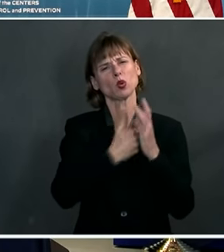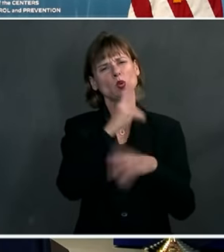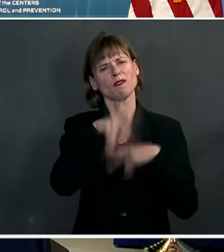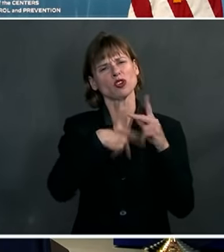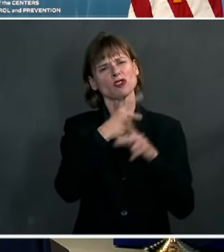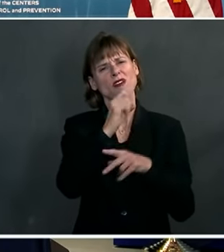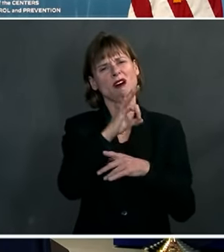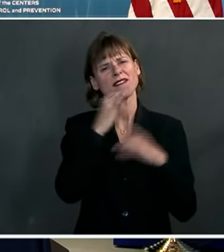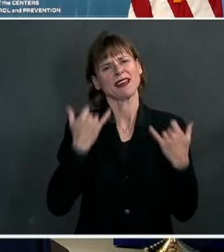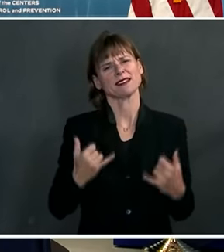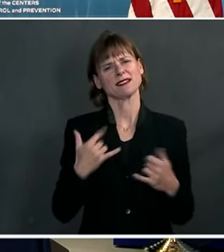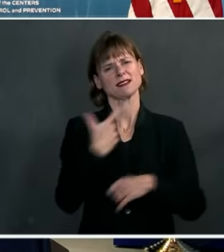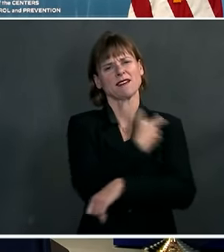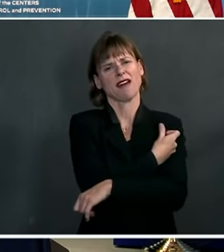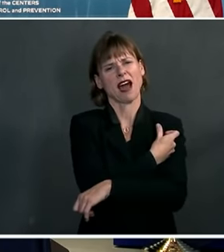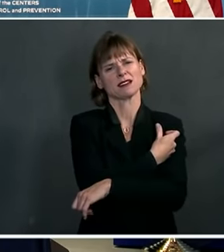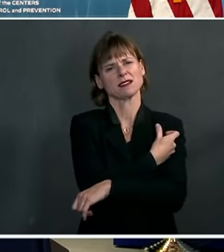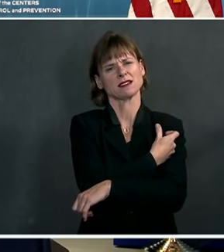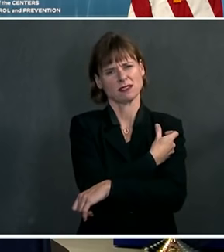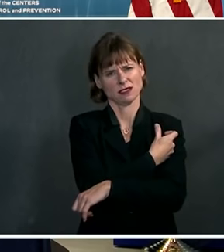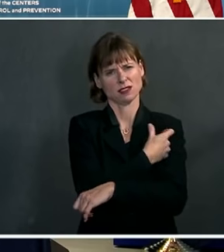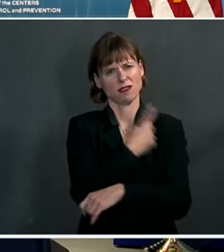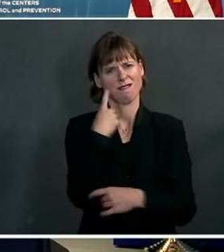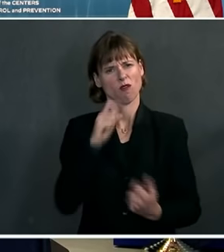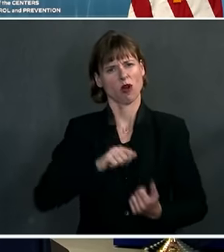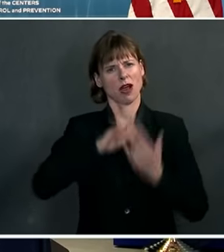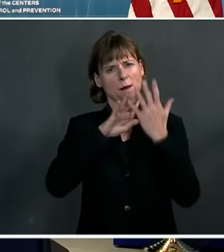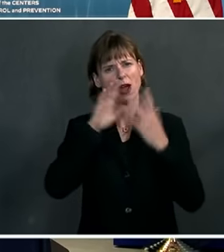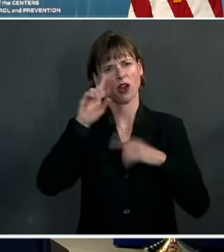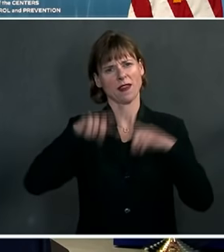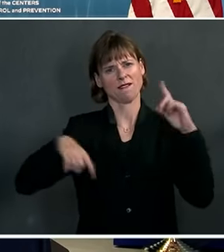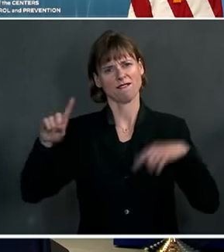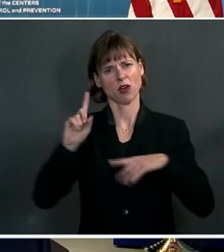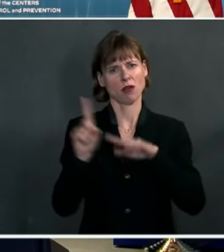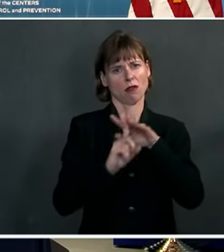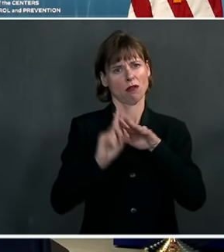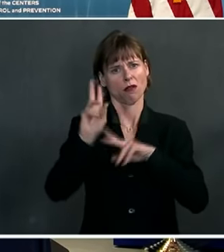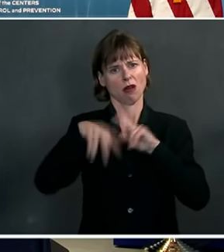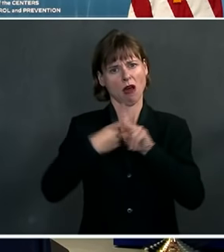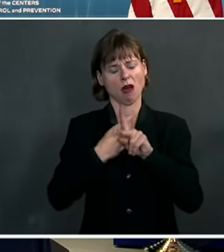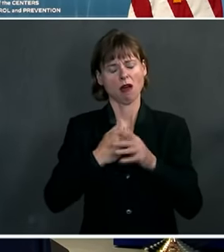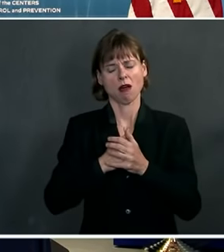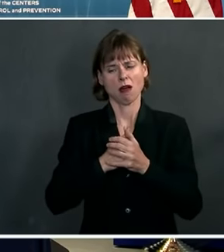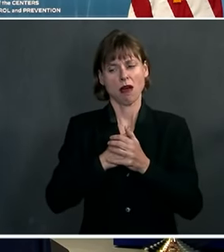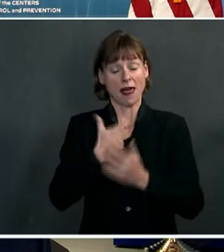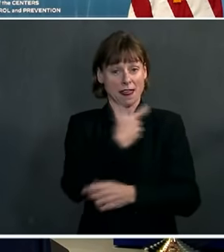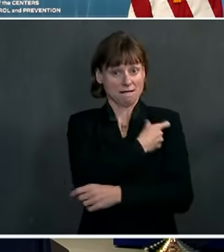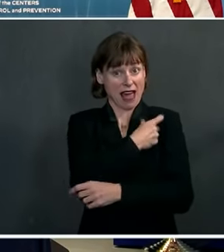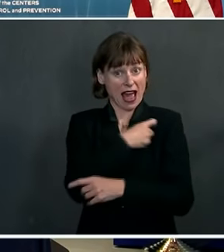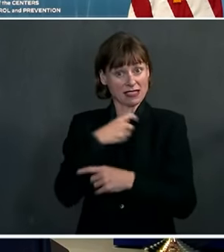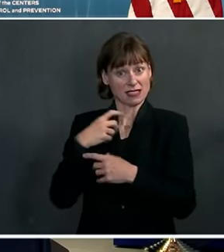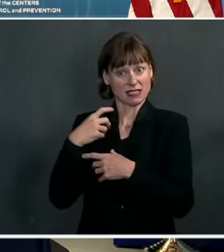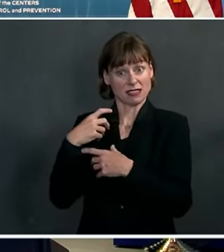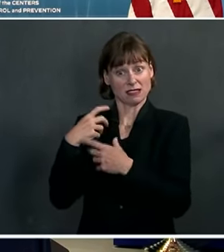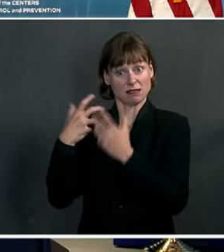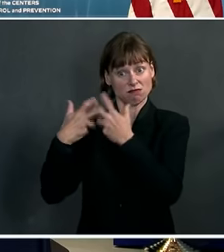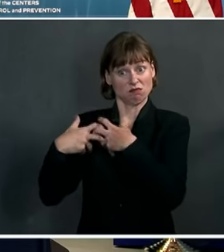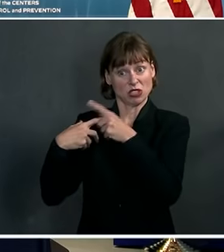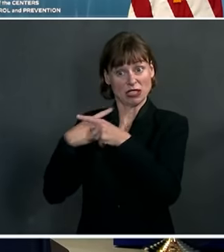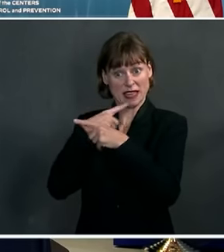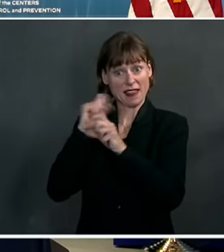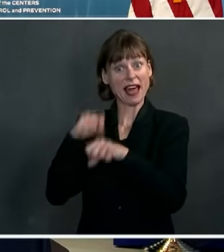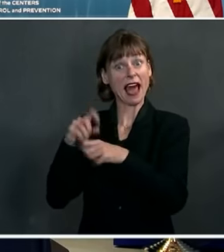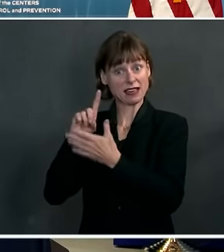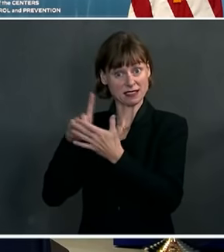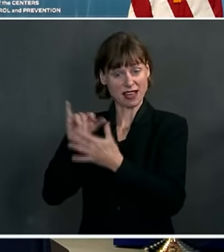vaccines to combat the variants. And the vaccine makers have shown that they can design vaccines, but where is the